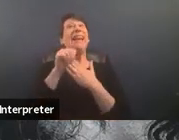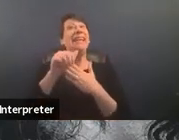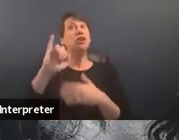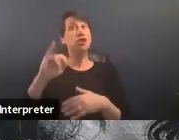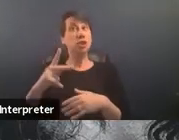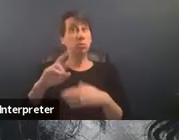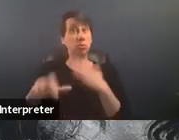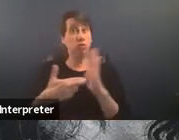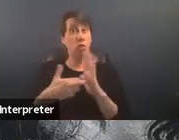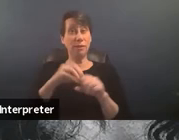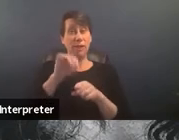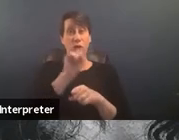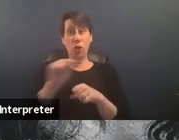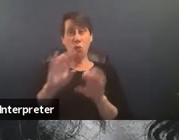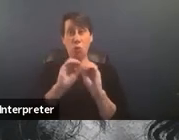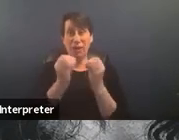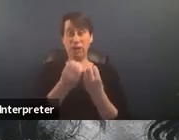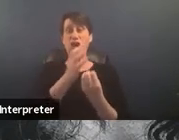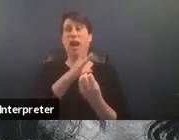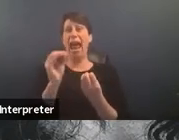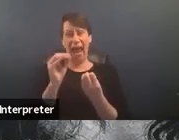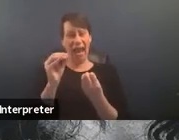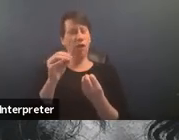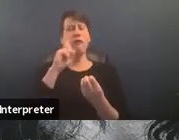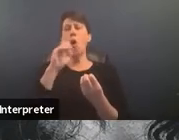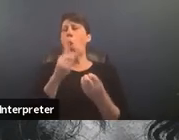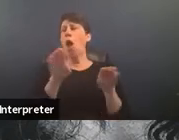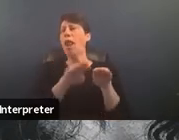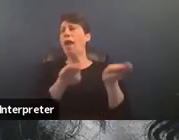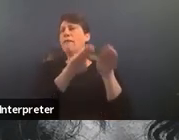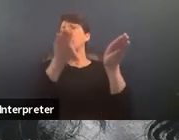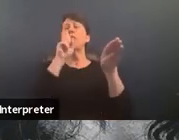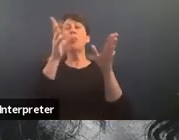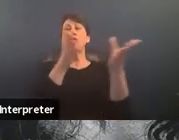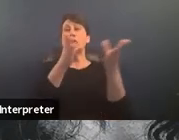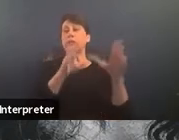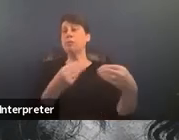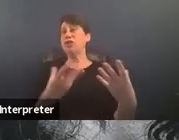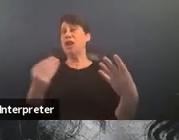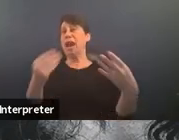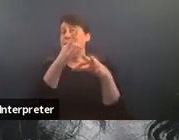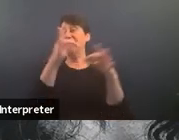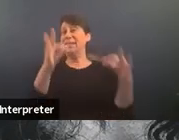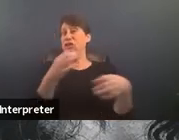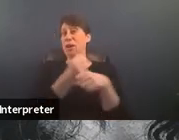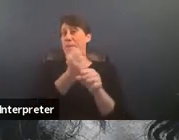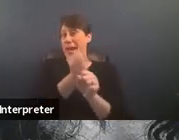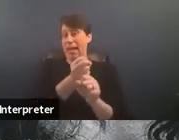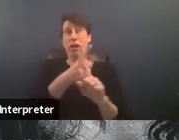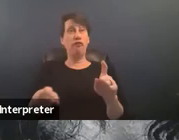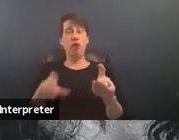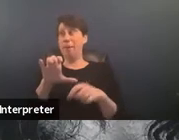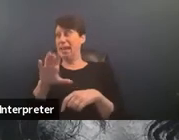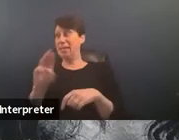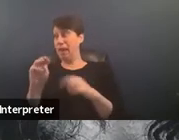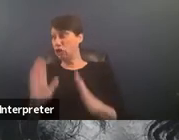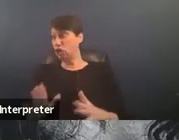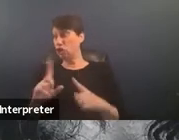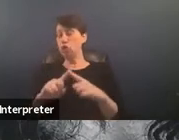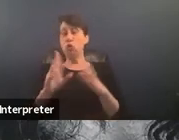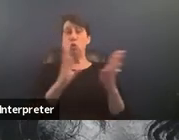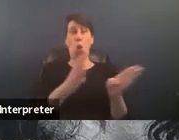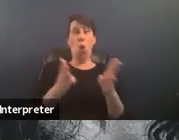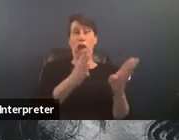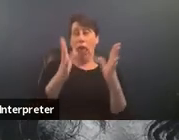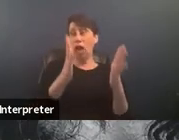within these organizations and at all levels of service provision and decision making from case managers to organizers